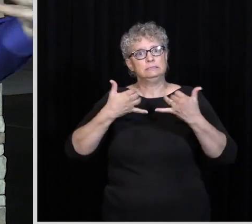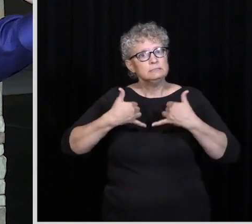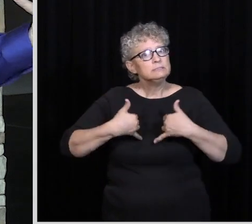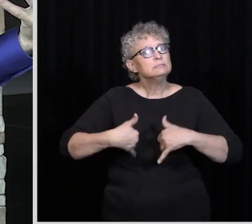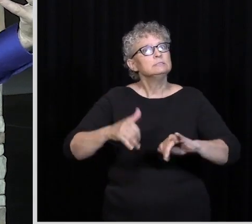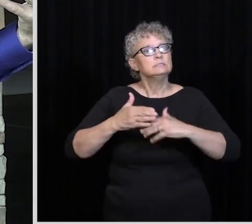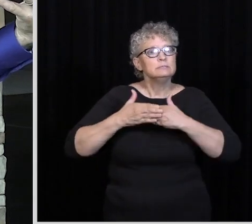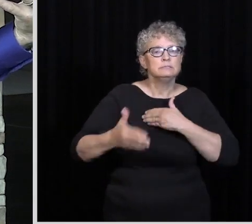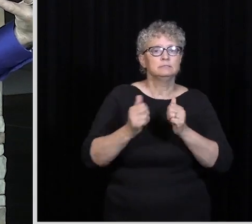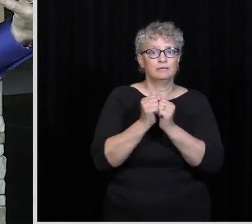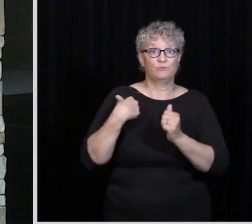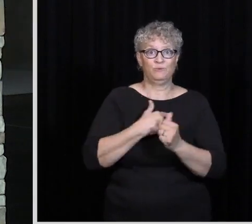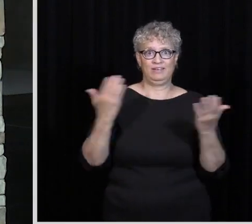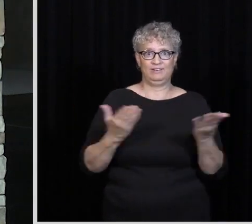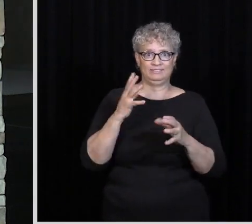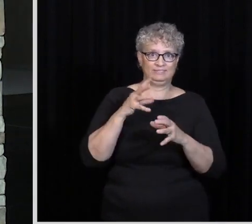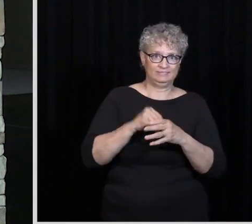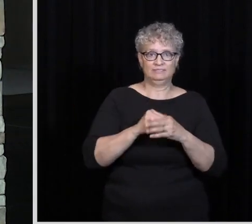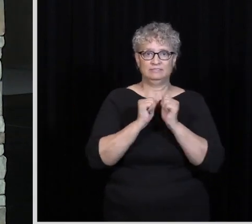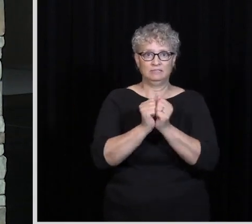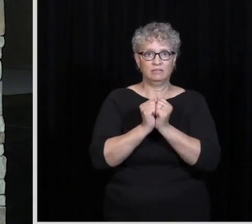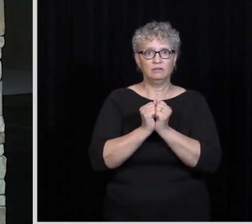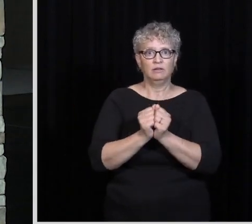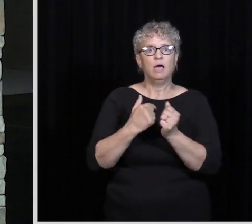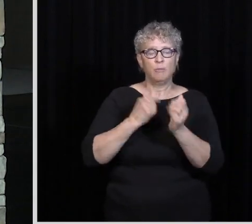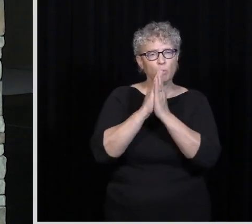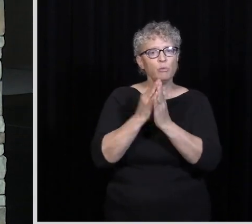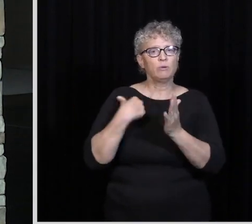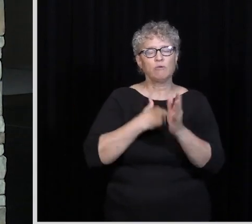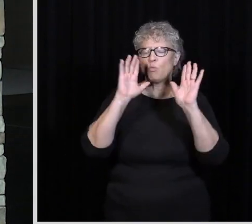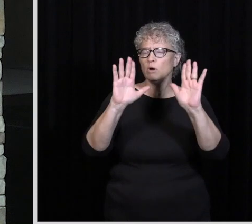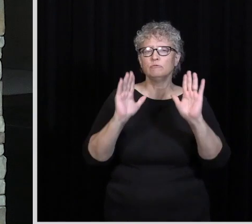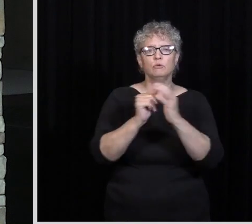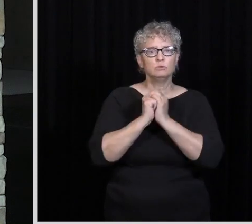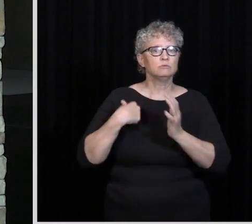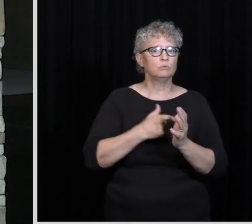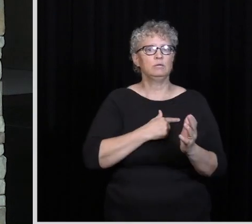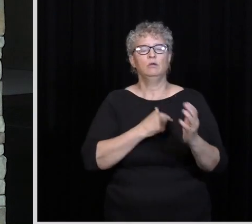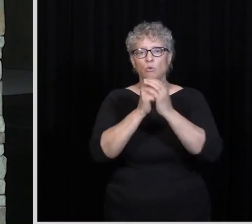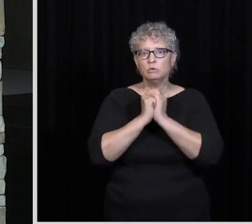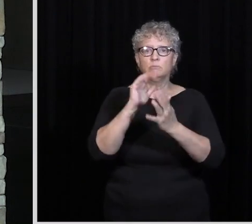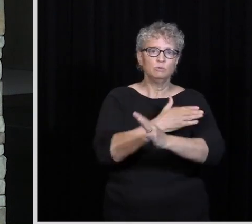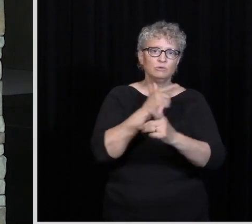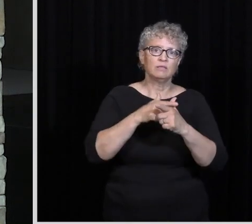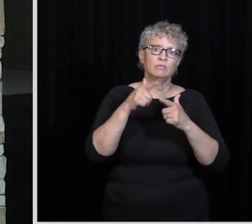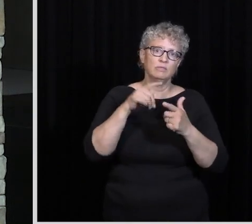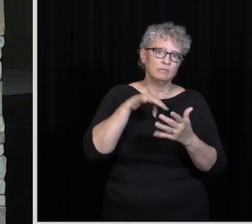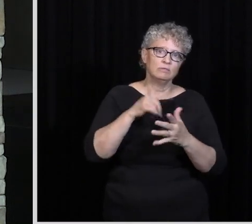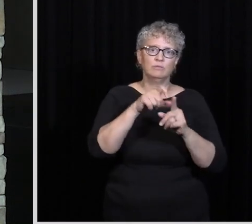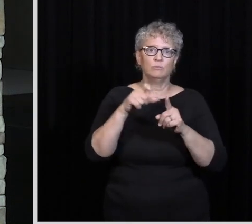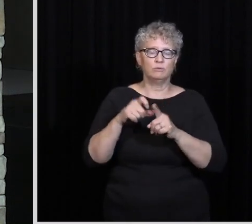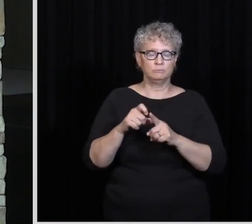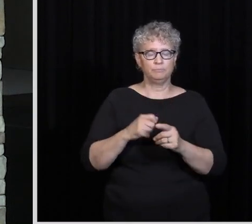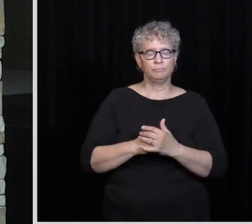we're all in this together. Amen? Hey, I'm going to pray for us, and then we're going to have a great service as we worship the Lord in music and then study of the Word. God, thank